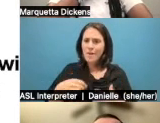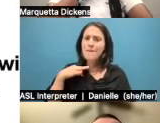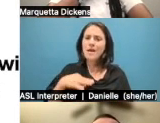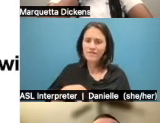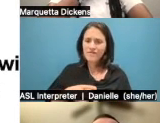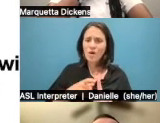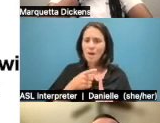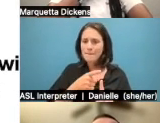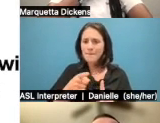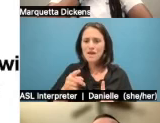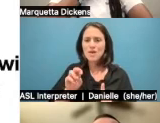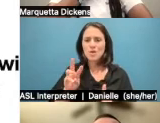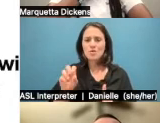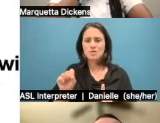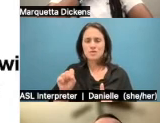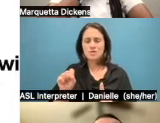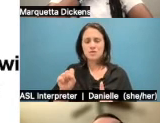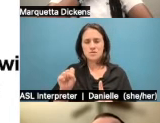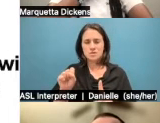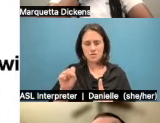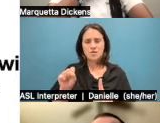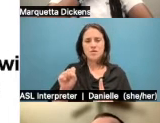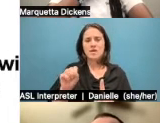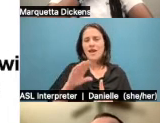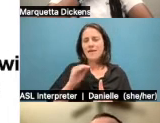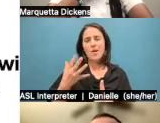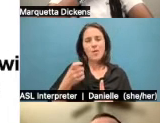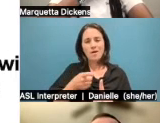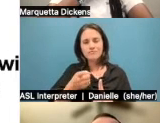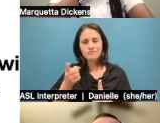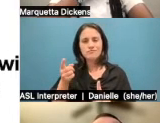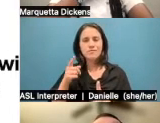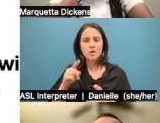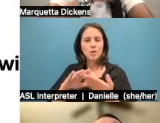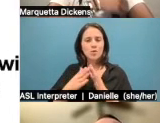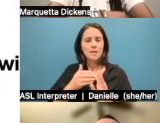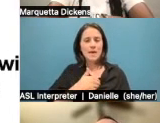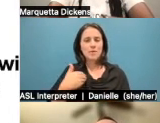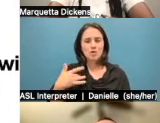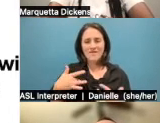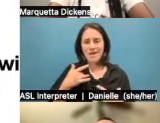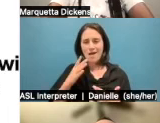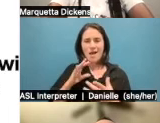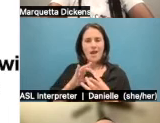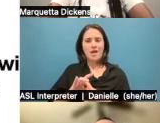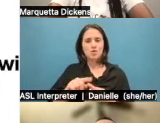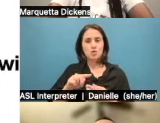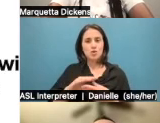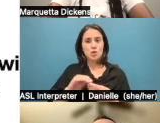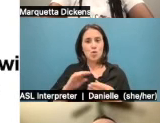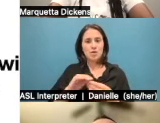seeing themselves in the story. And it was connecting to them in a way they were thinking about climate change. So yeah. So like, for me, like,